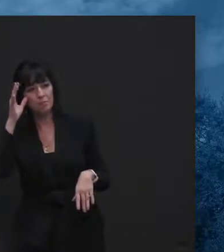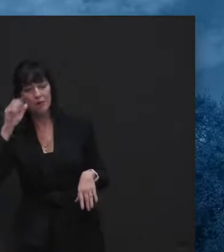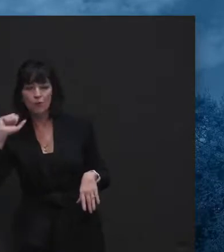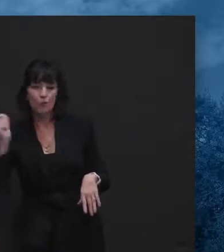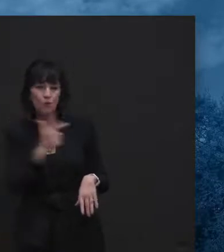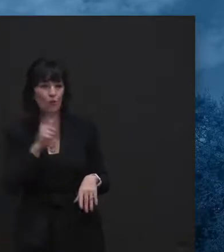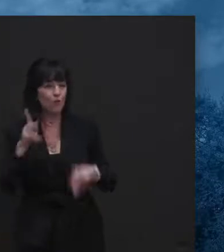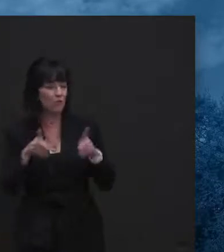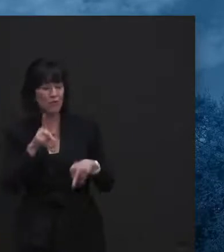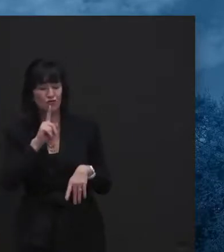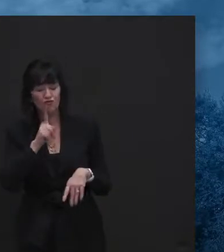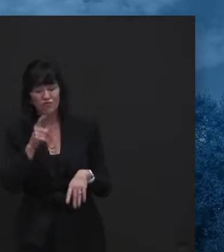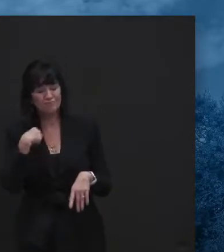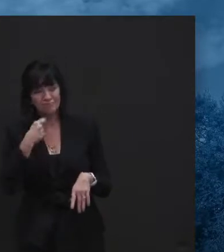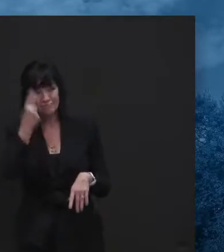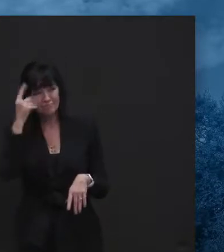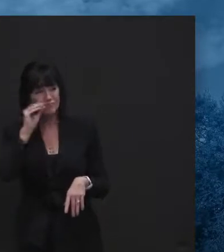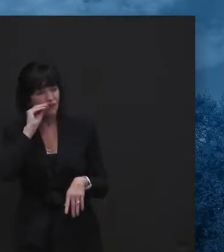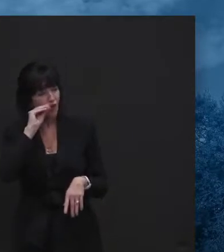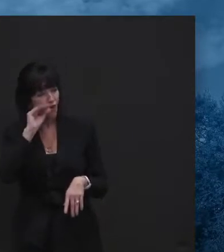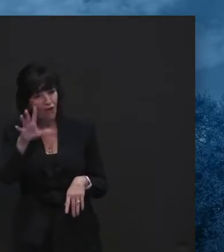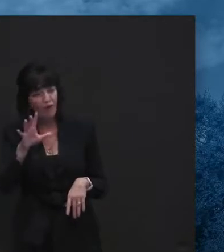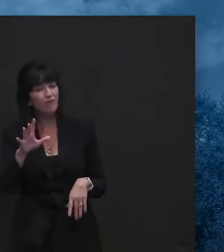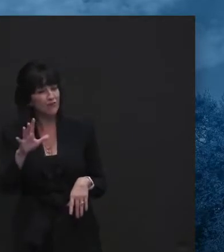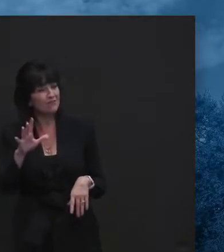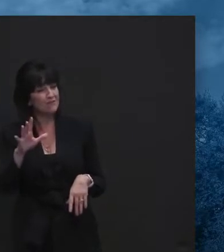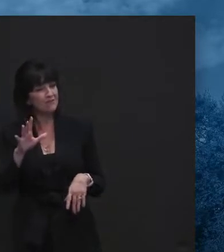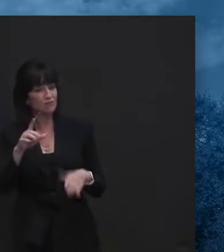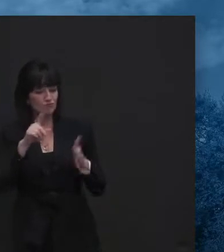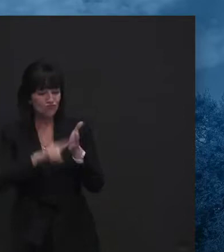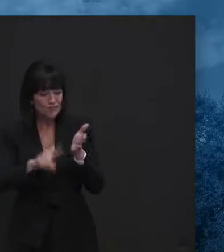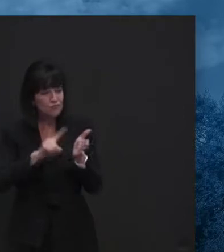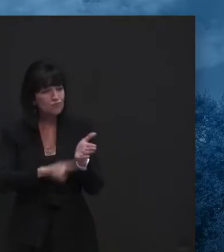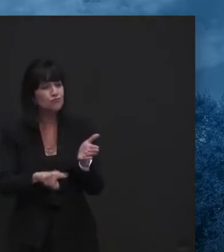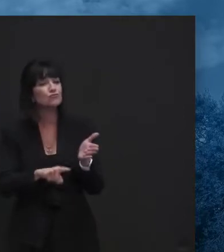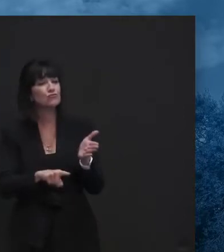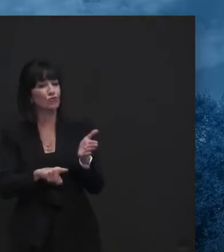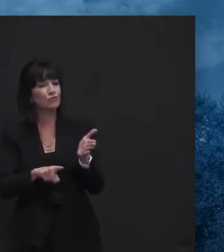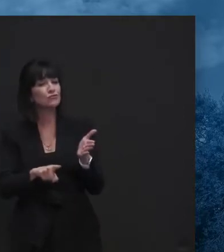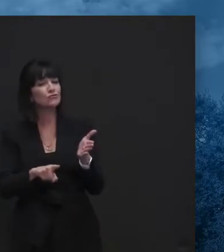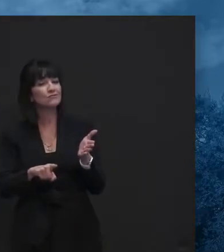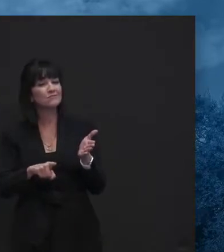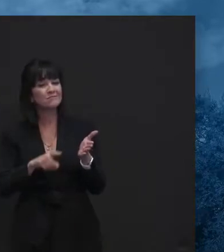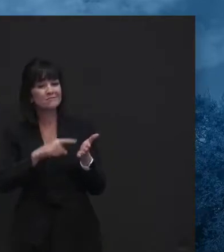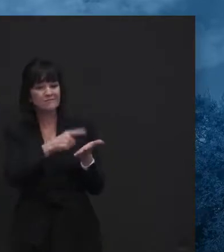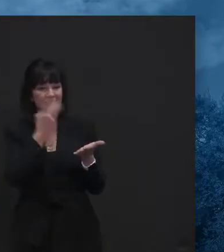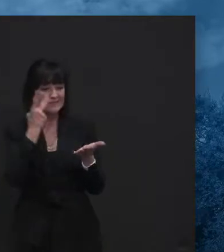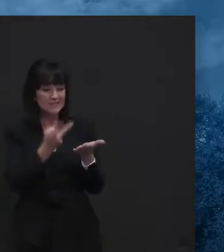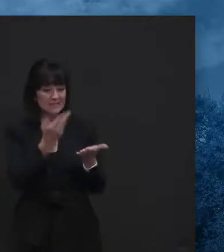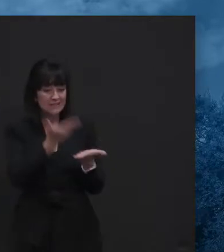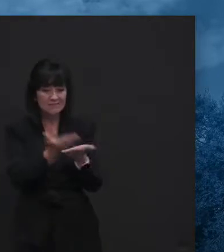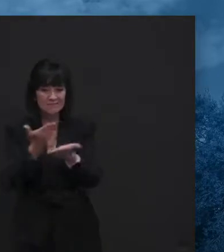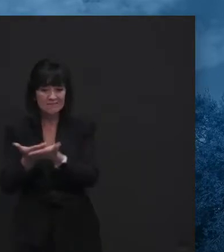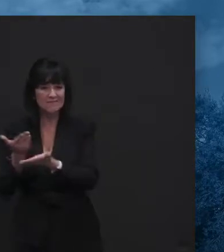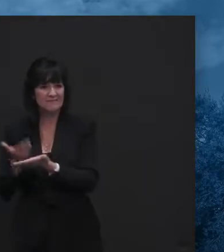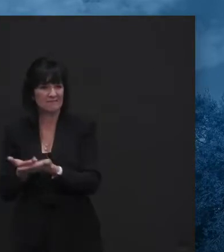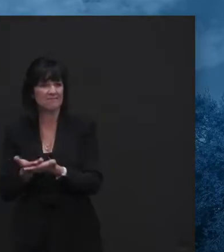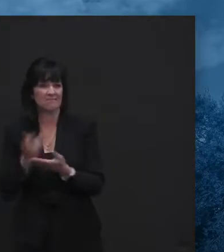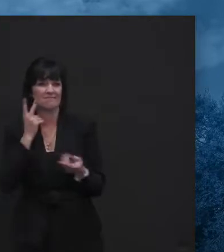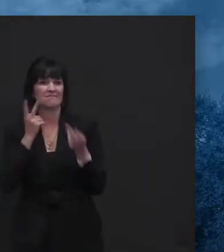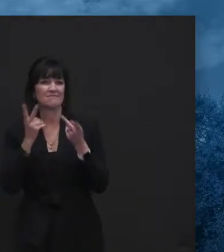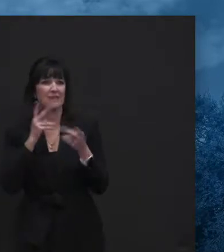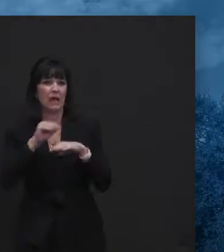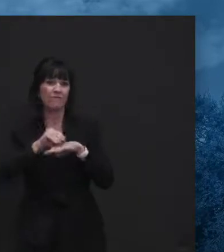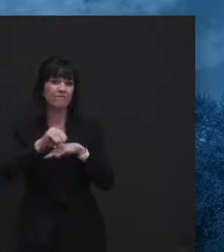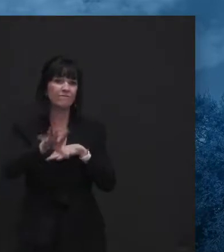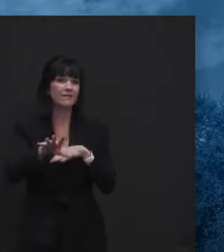all the, all the, the research and everything we've heard is how negatively that effect is. And so we